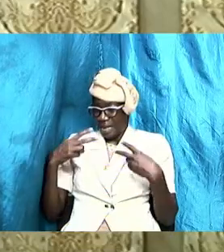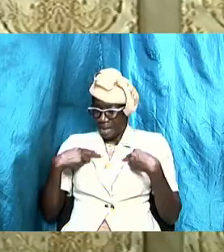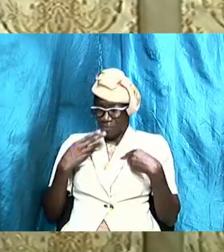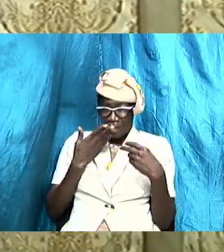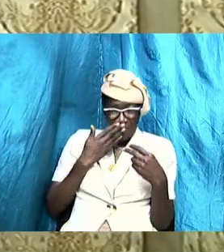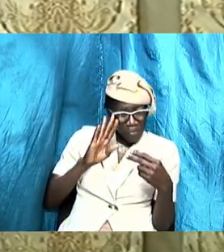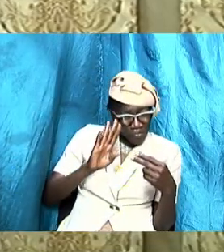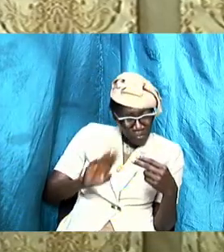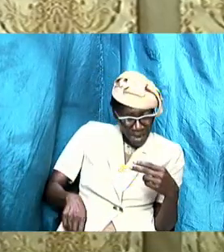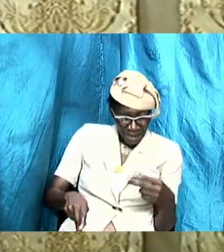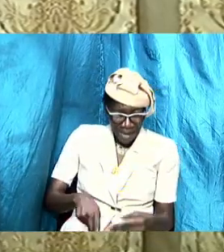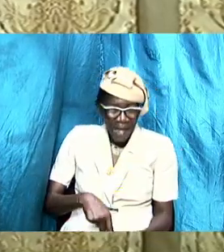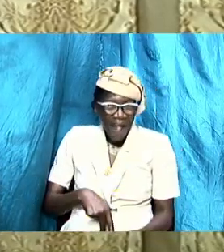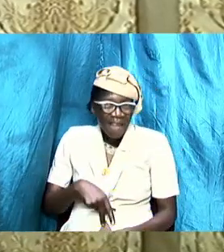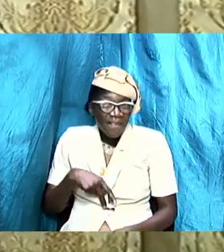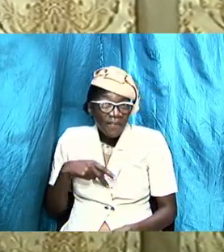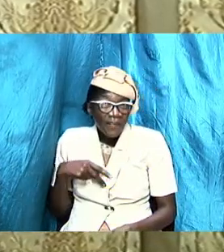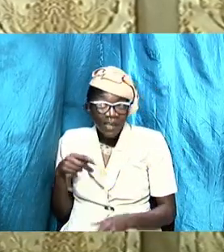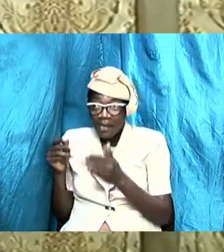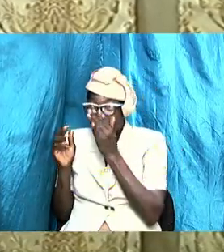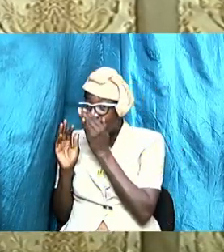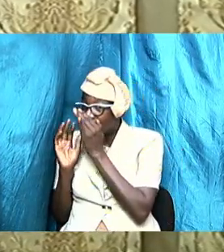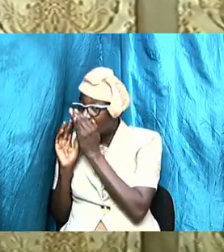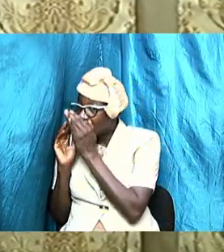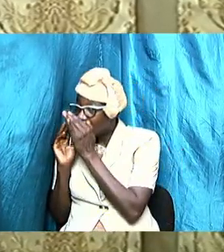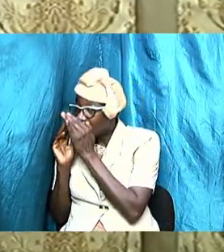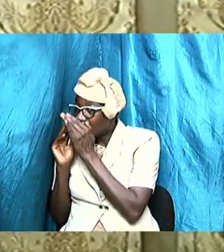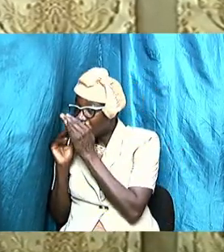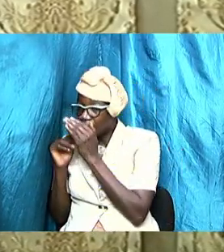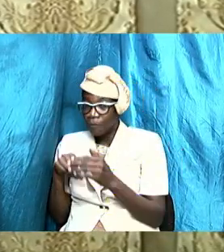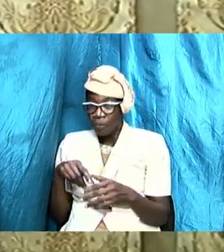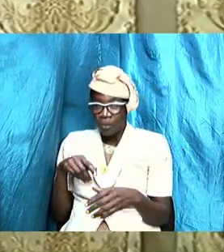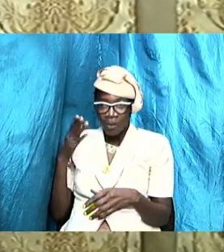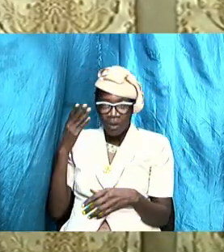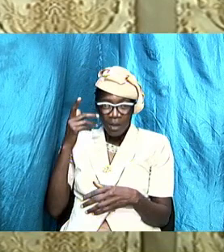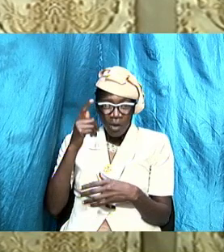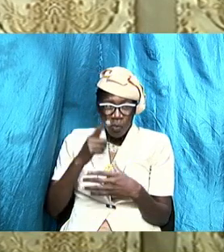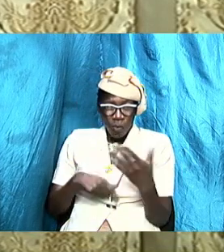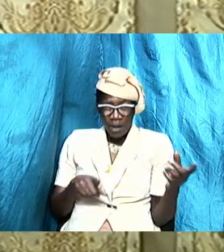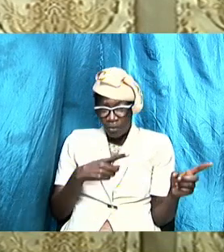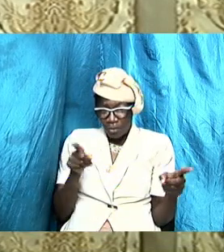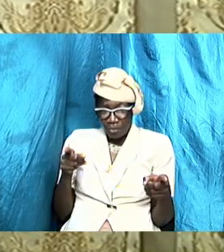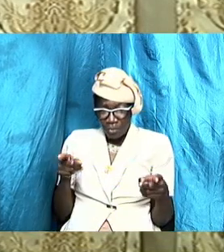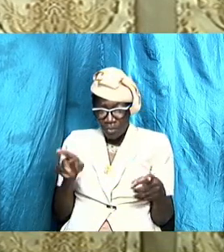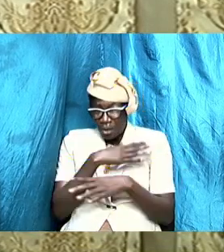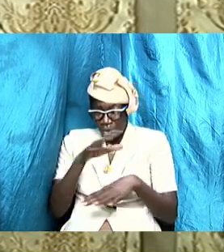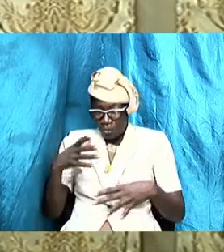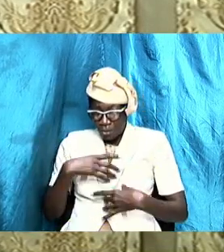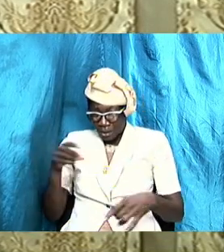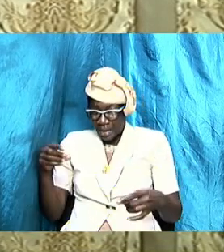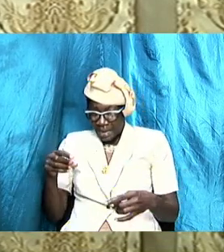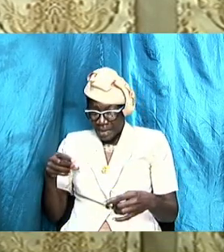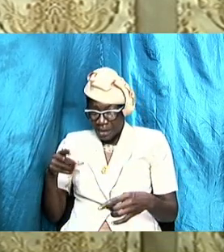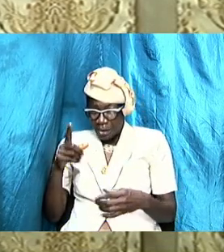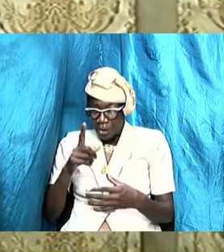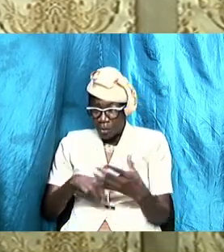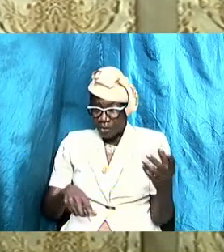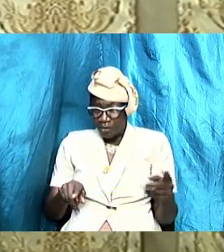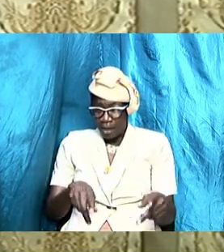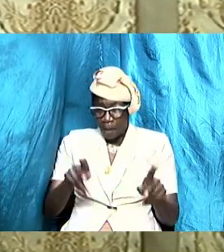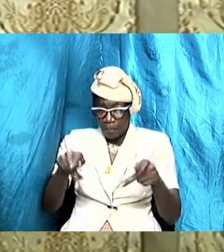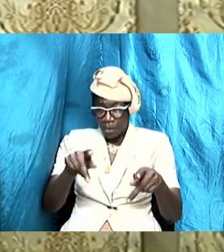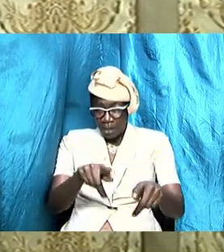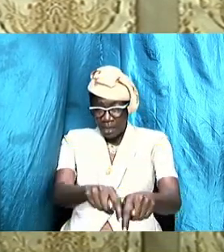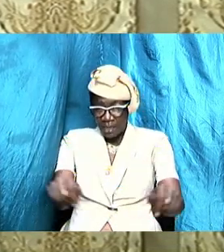and they're telling you what to do and they don't like how she put the thing on the table when she helping to spread the thing and she's